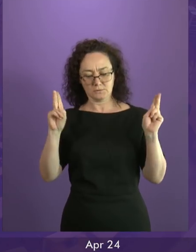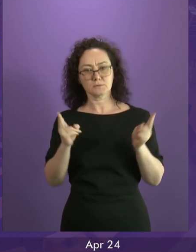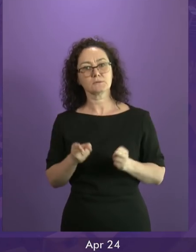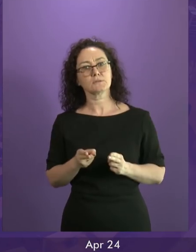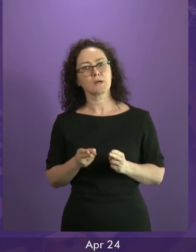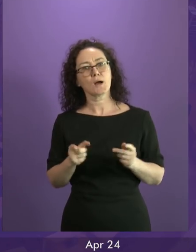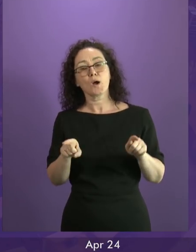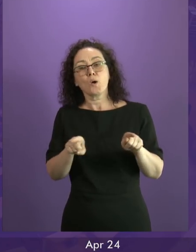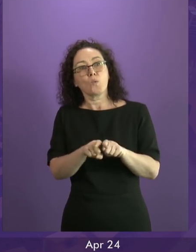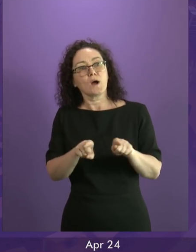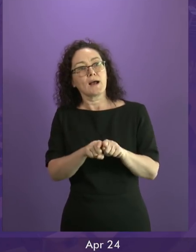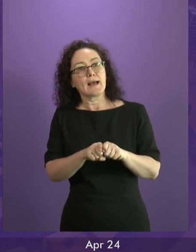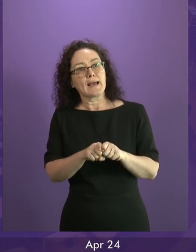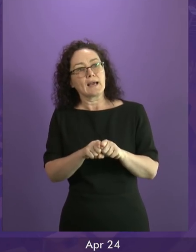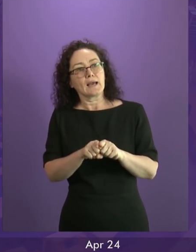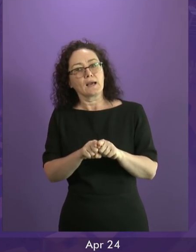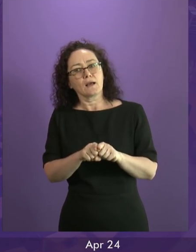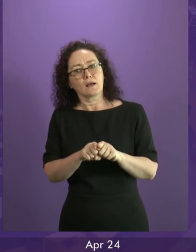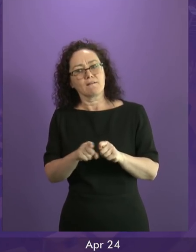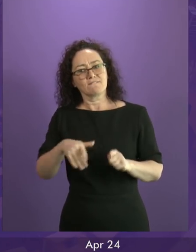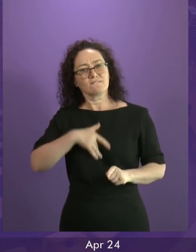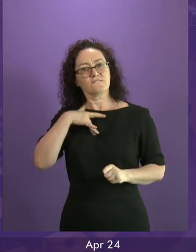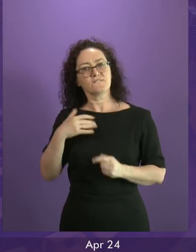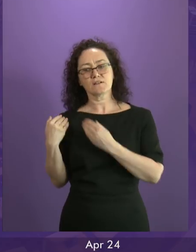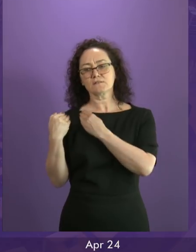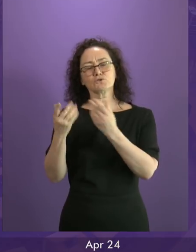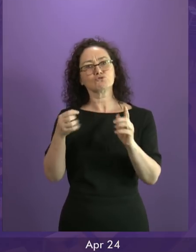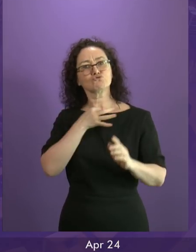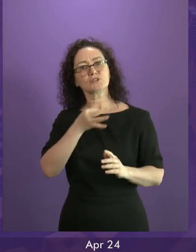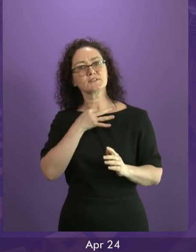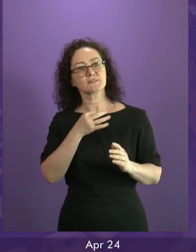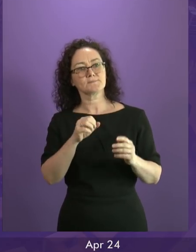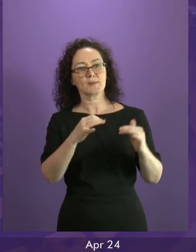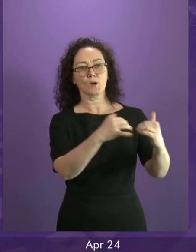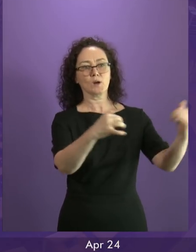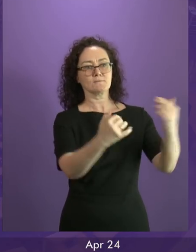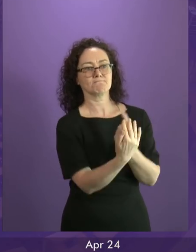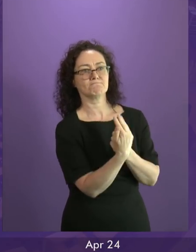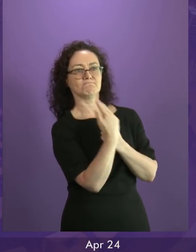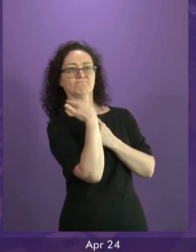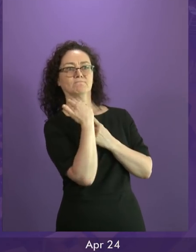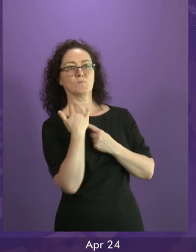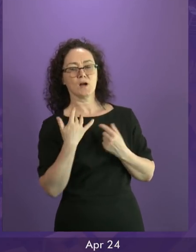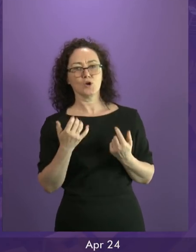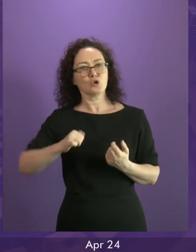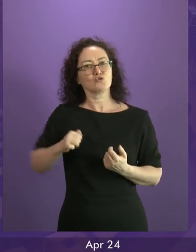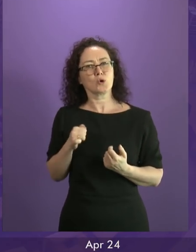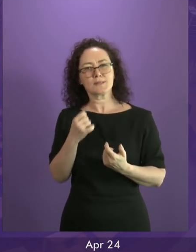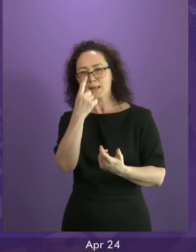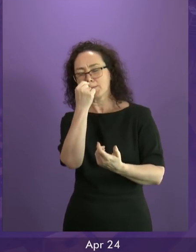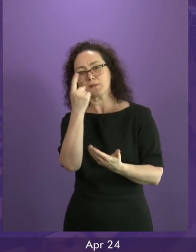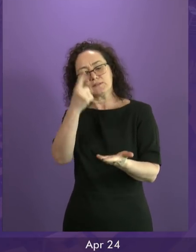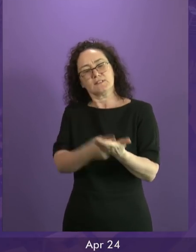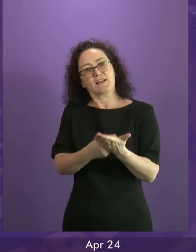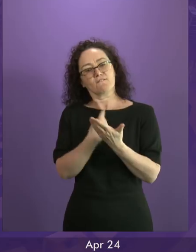Westminster's powers to override the decisions of this Parliament and constrain devolved decision making. So the question, presiding